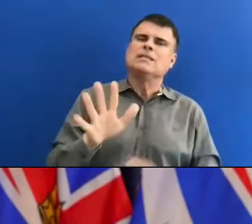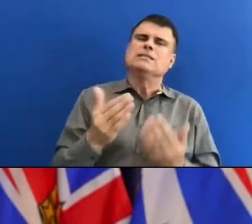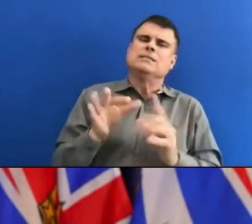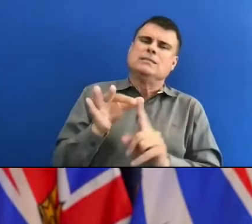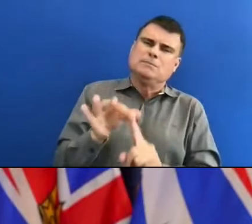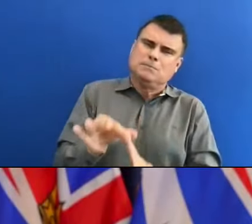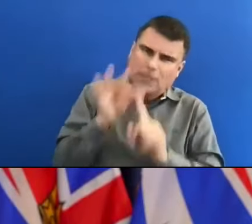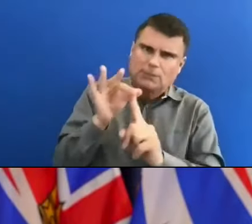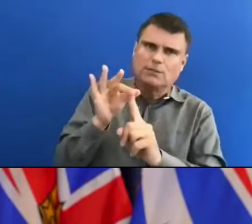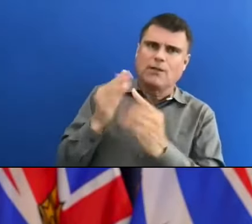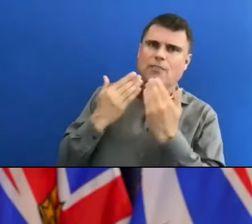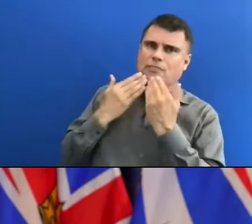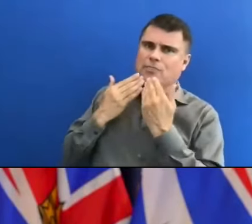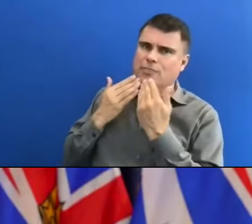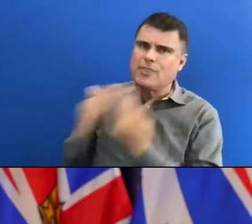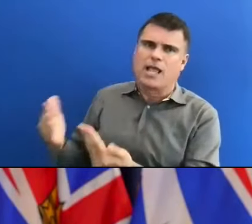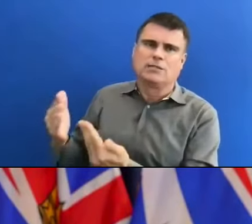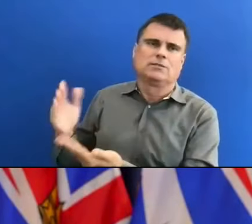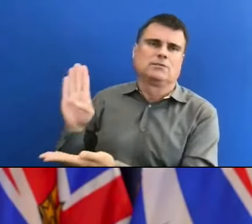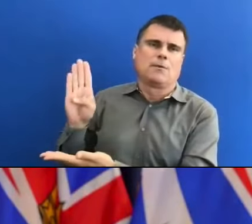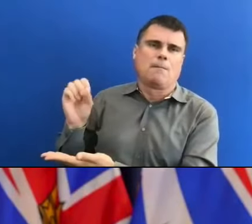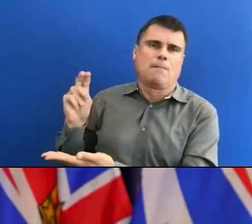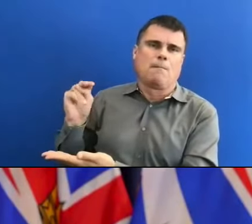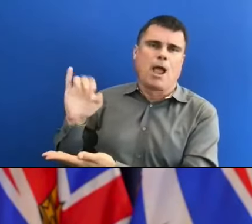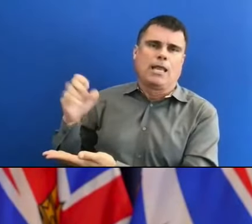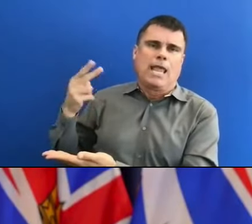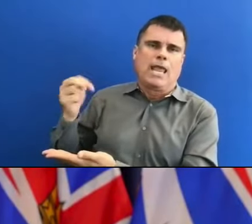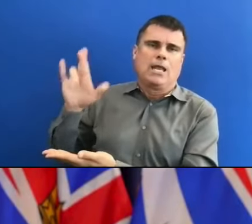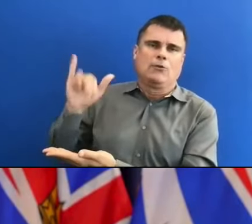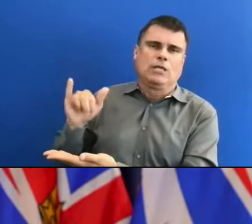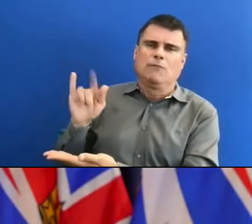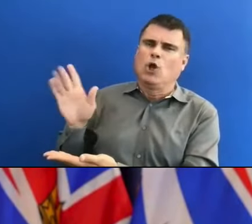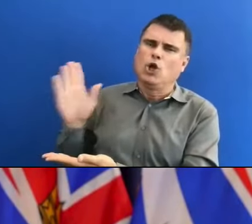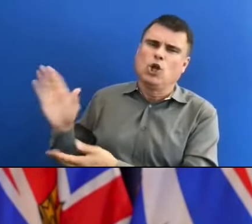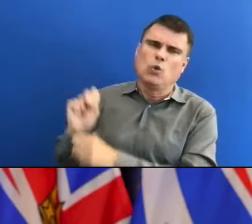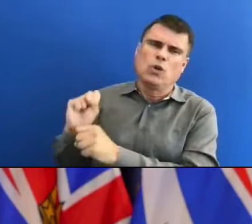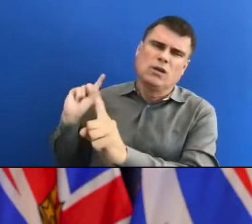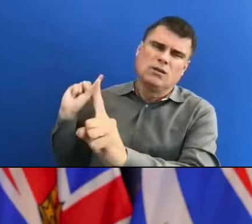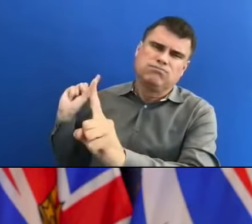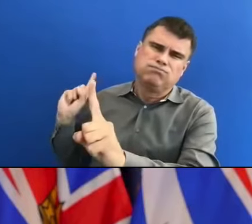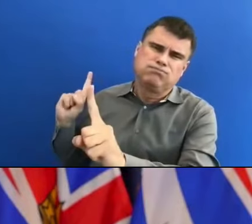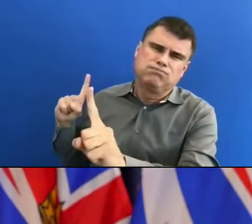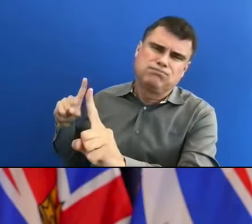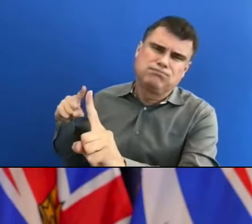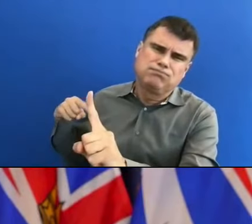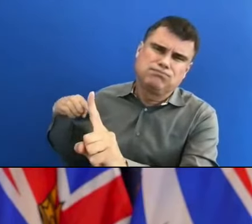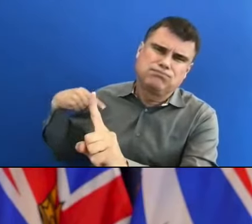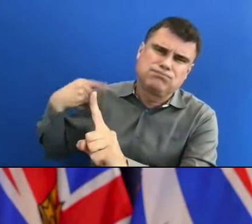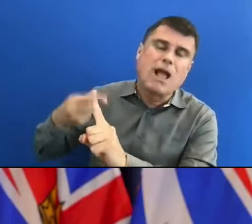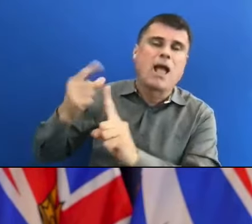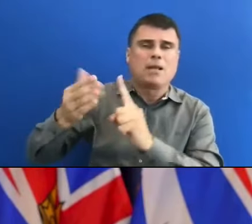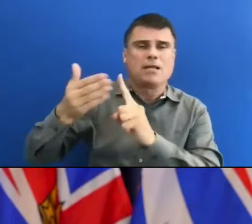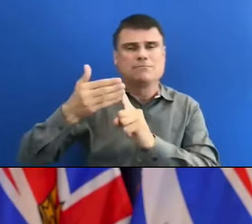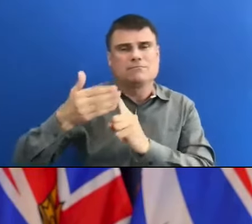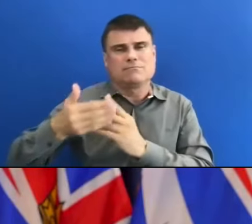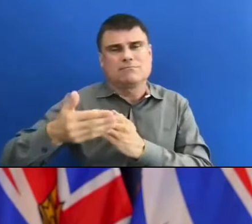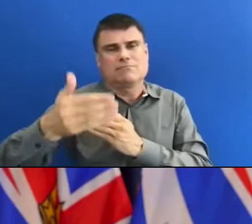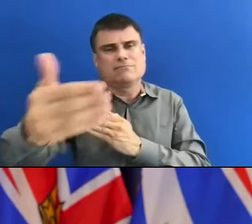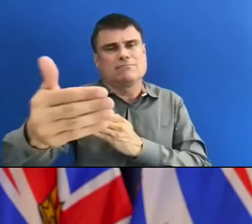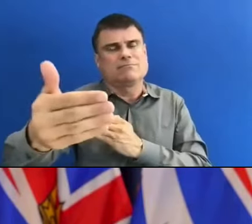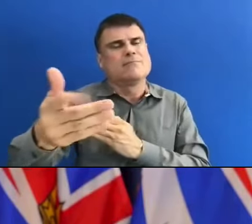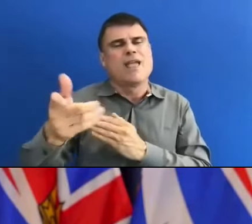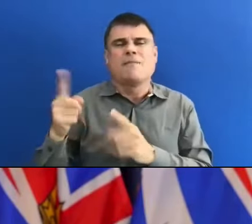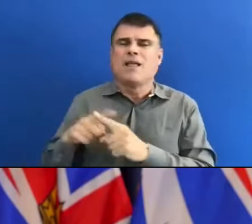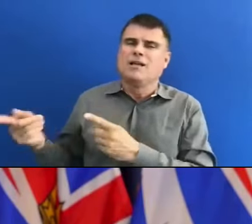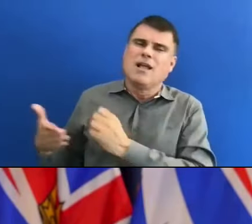all she's done up to now, and all she's going to do to help through the remainder of the pandemic, in the days, the weeks, the months. And yes,